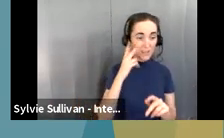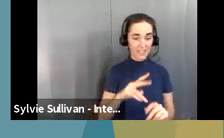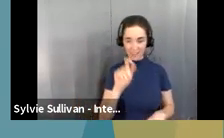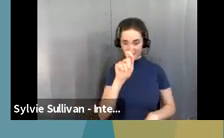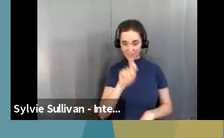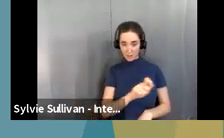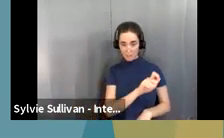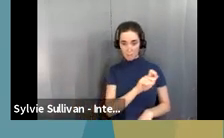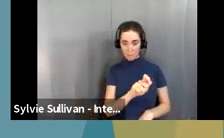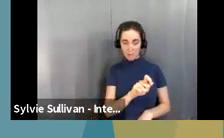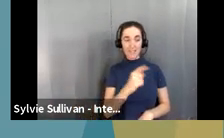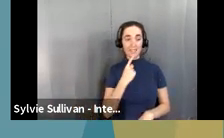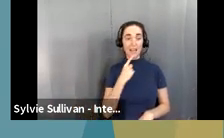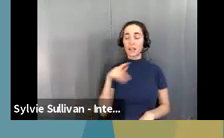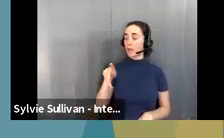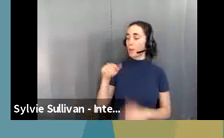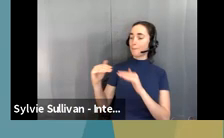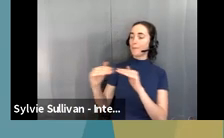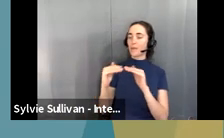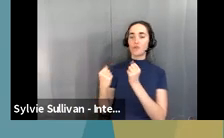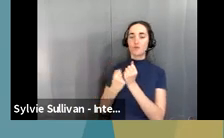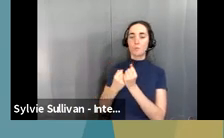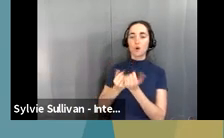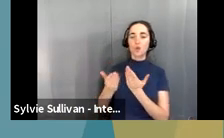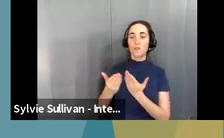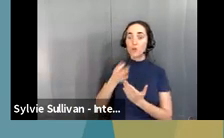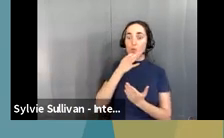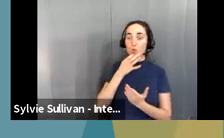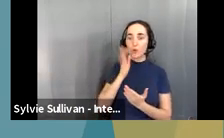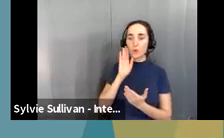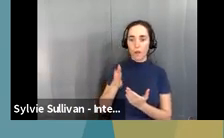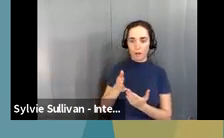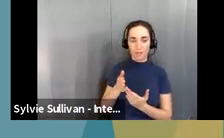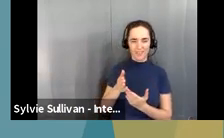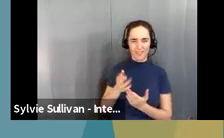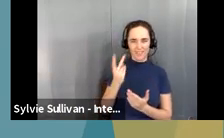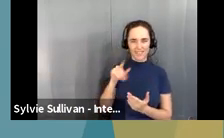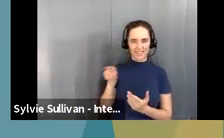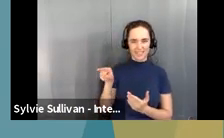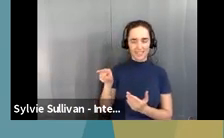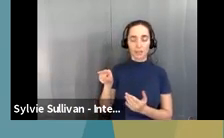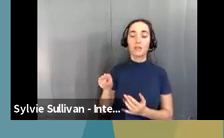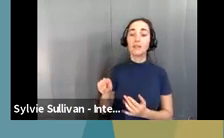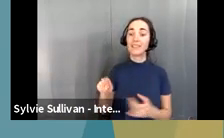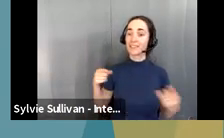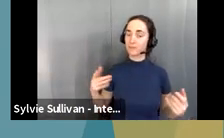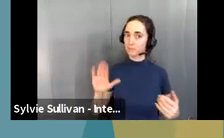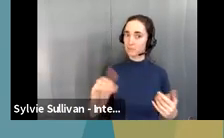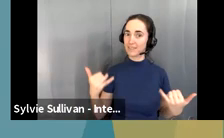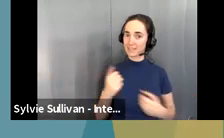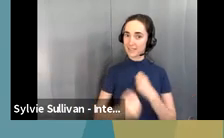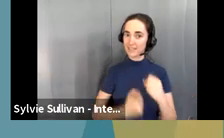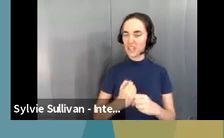support services coming soon. Actually, they, um, this year, a couple of months ago, we actually, um,